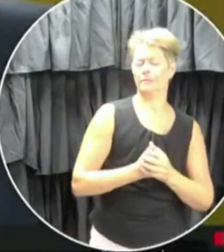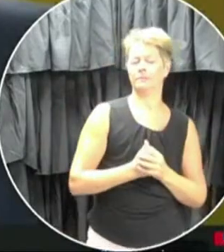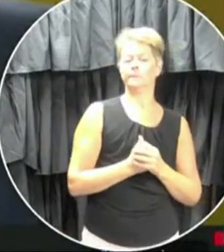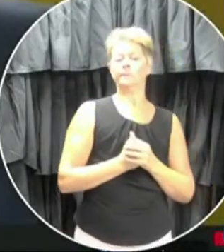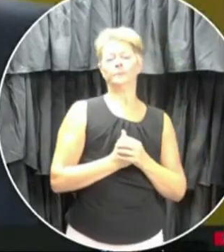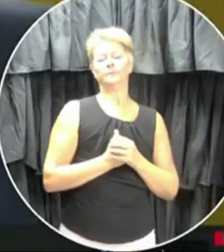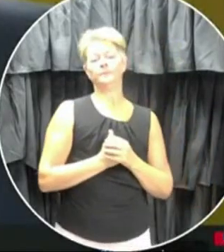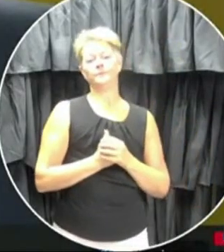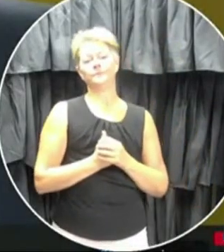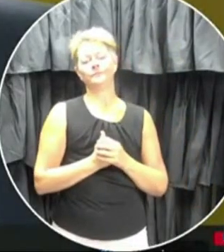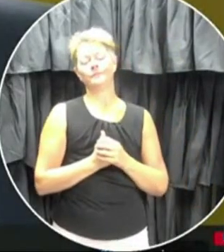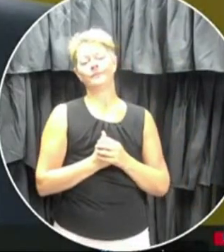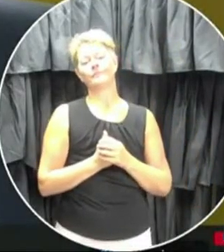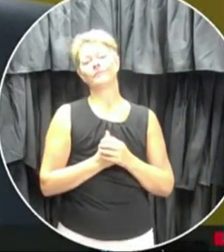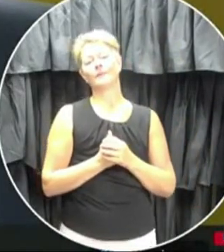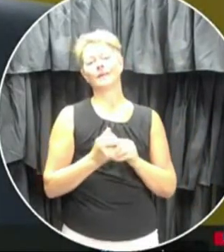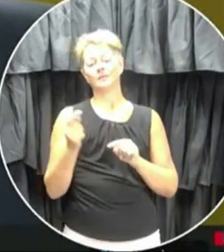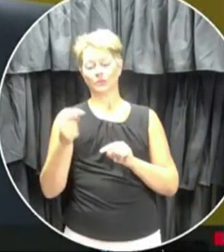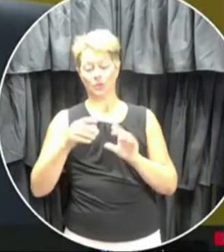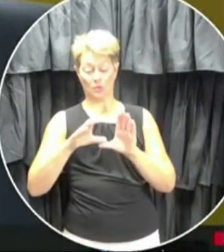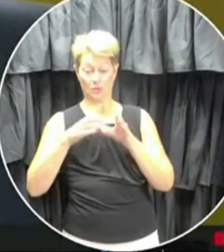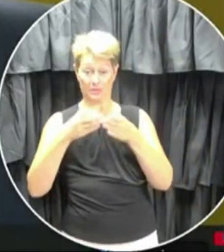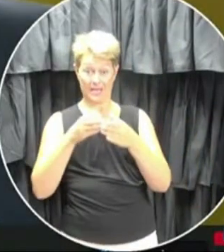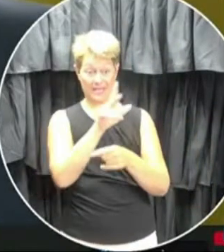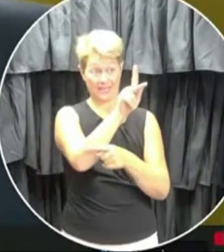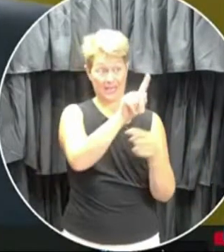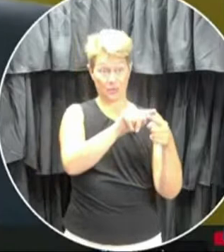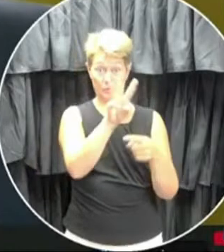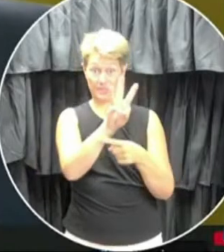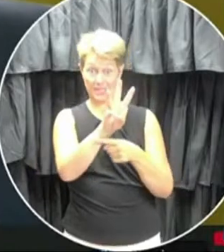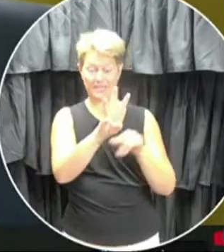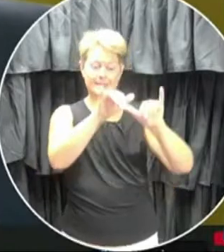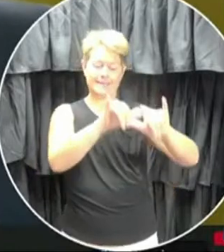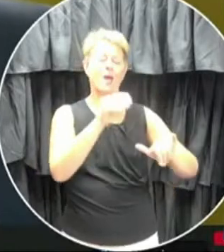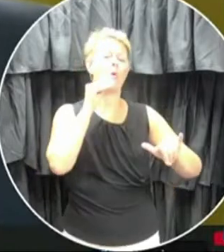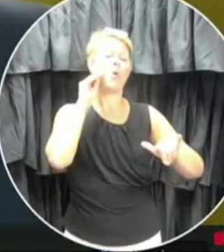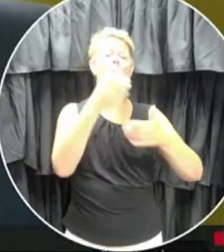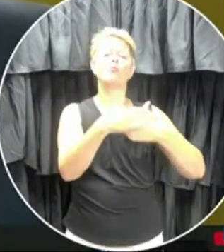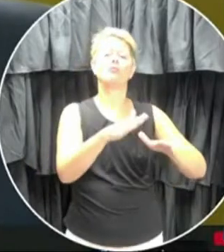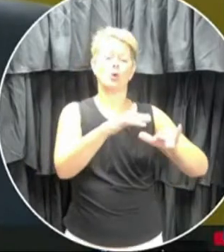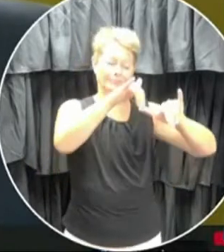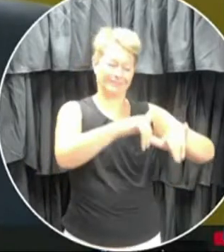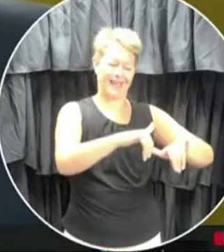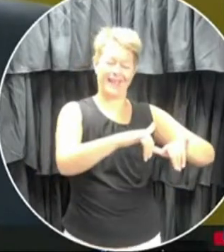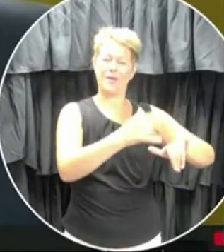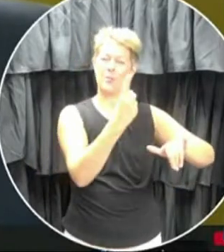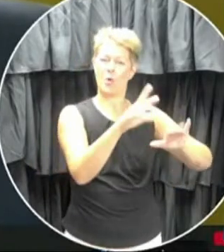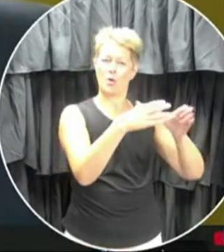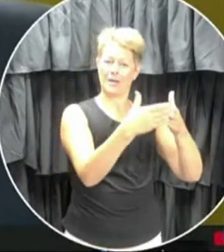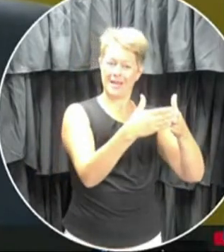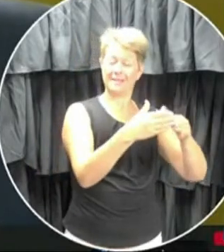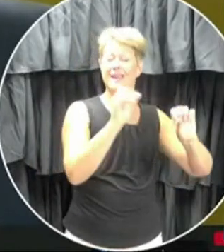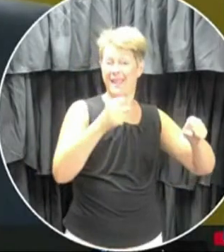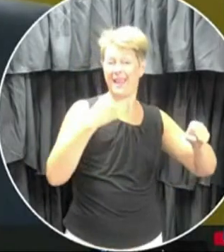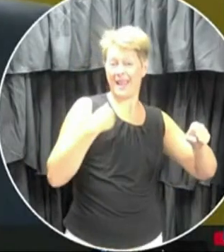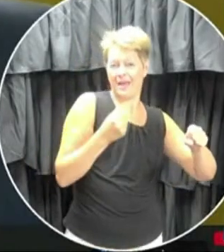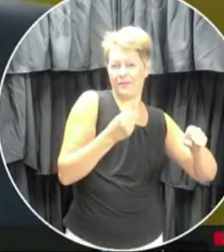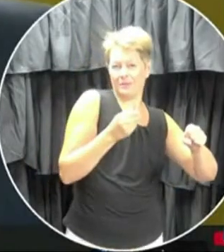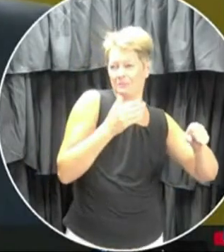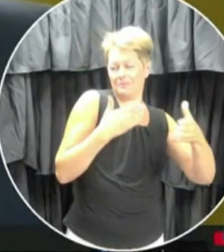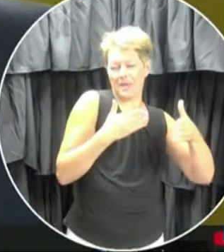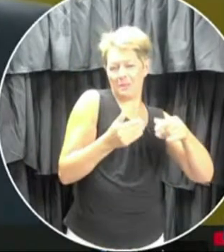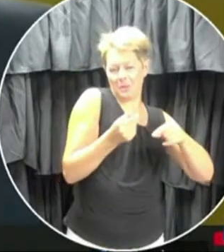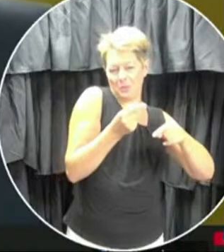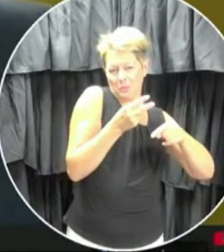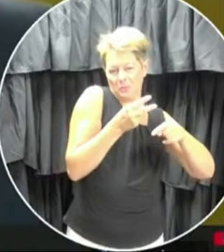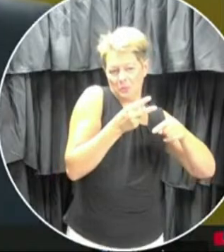So the cohort in a K to six environment is essentially the homeroom class. Now, there could be some cohorts within there, depending on how